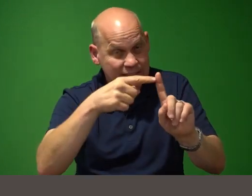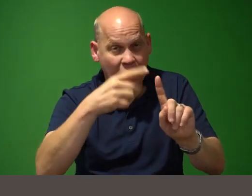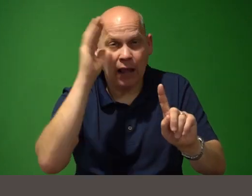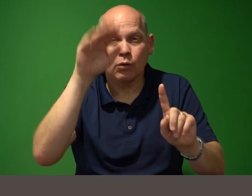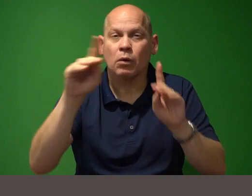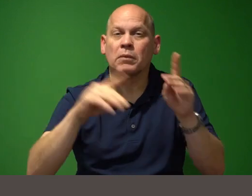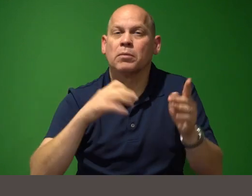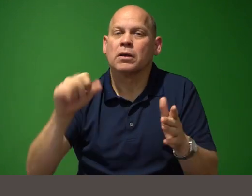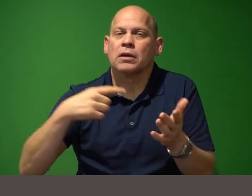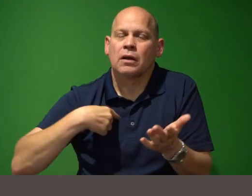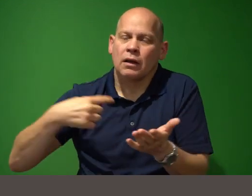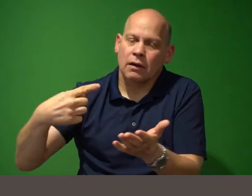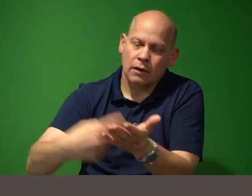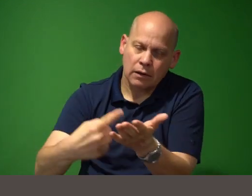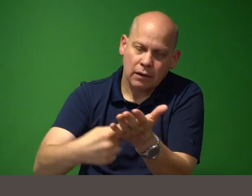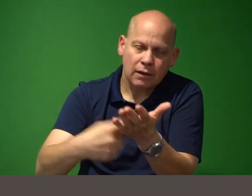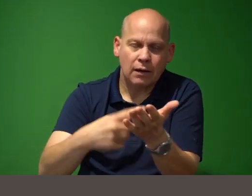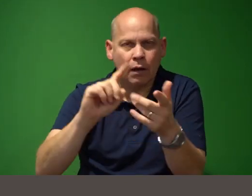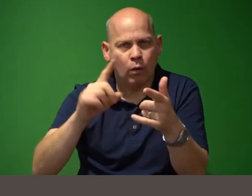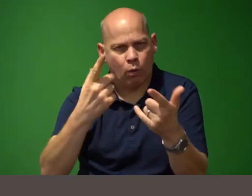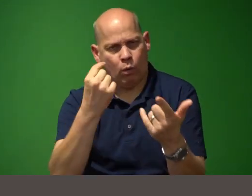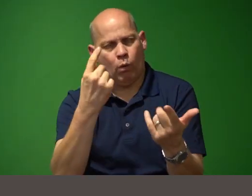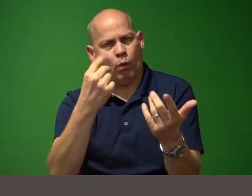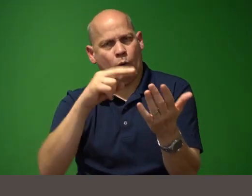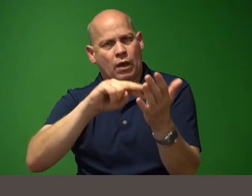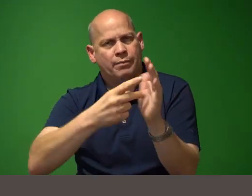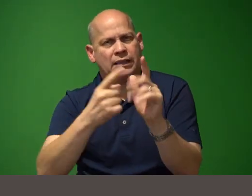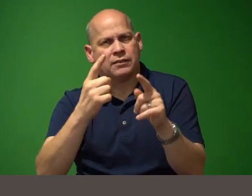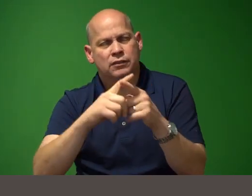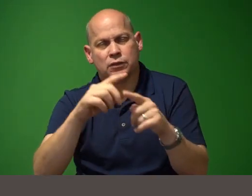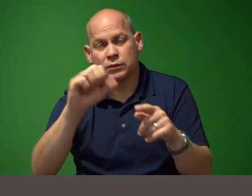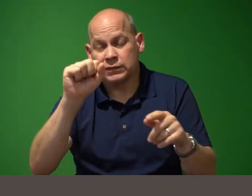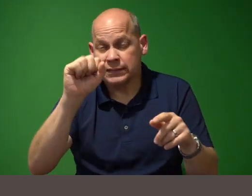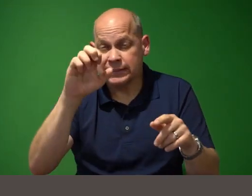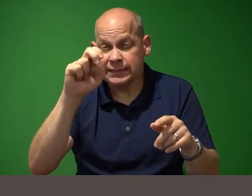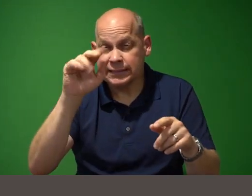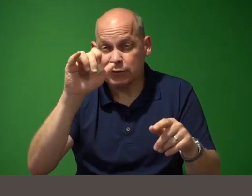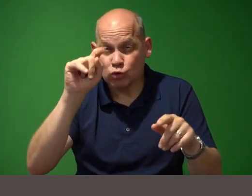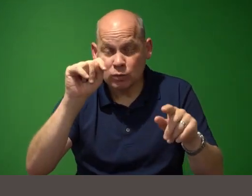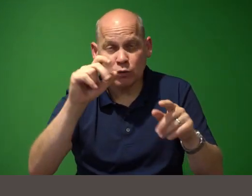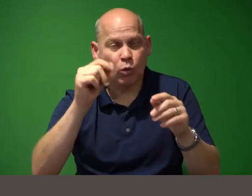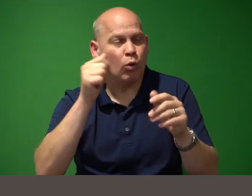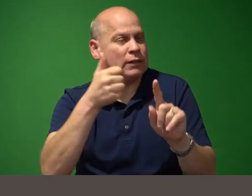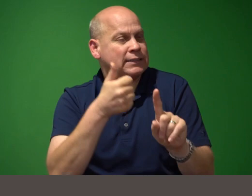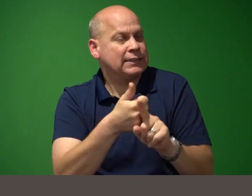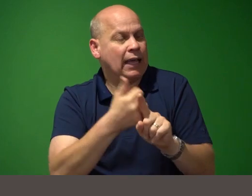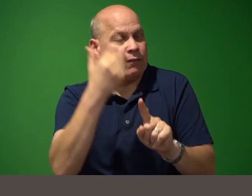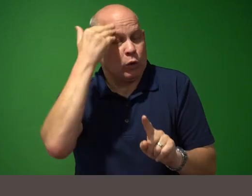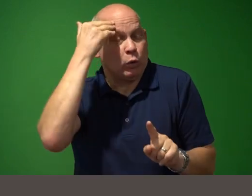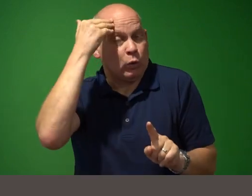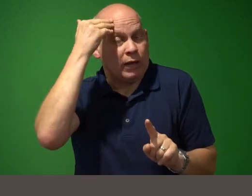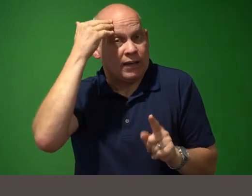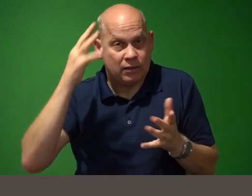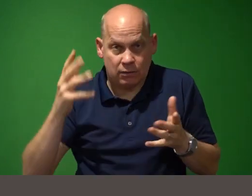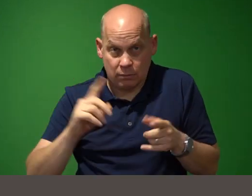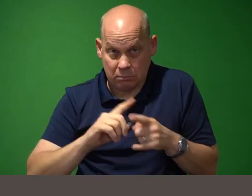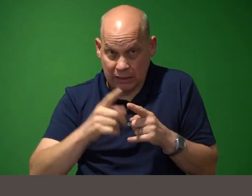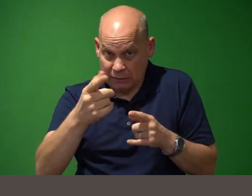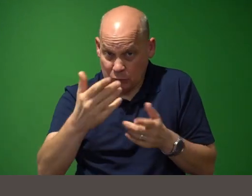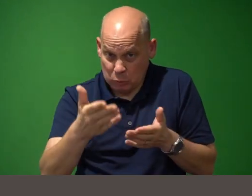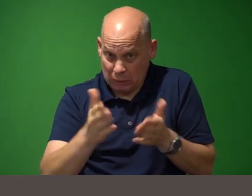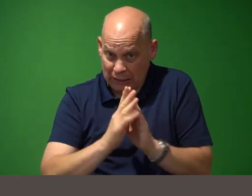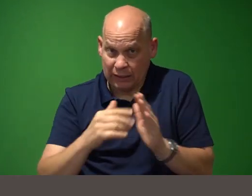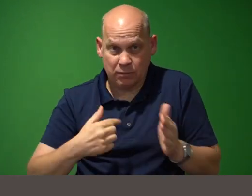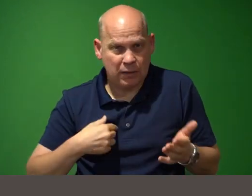what it means to be sentient or self-aware and all that stuff but if you were to ask me i think we're just a